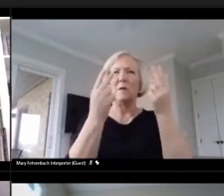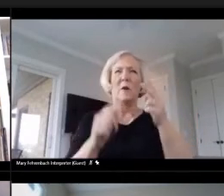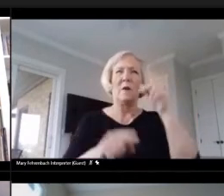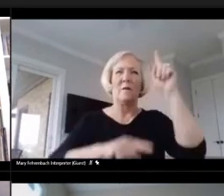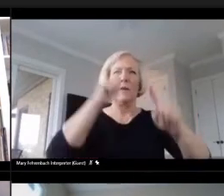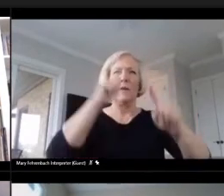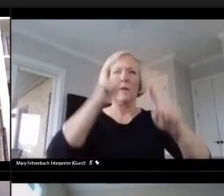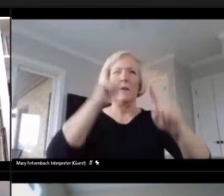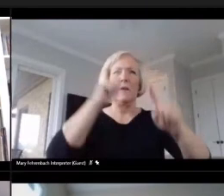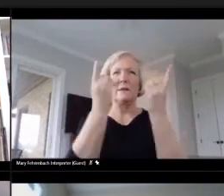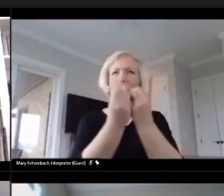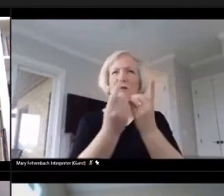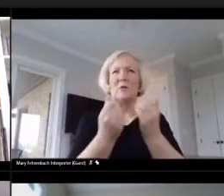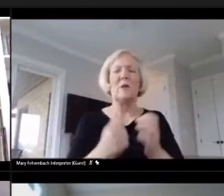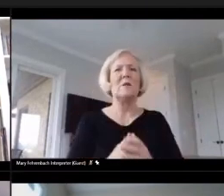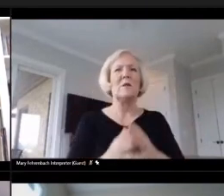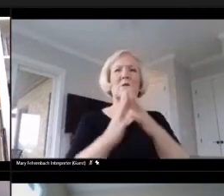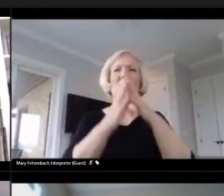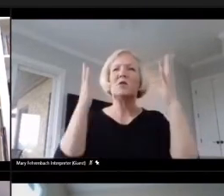Commonwealth are so diverse?